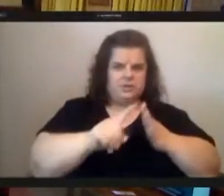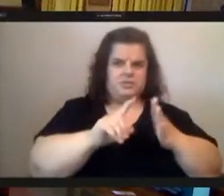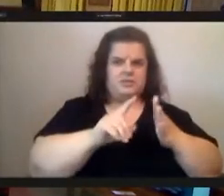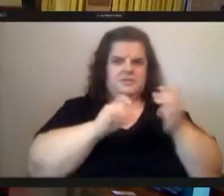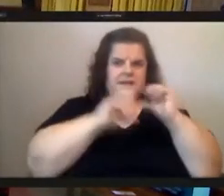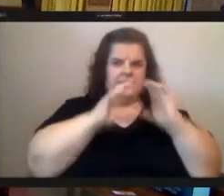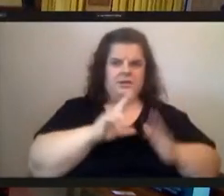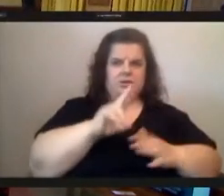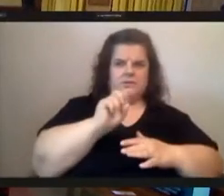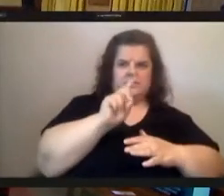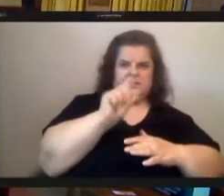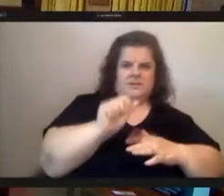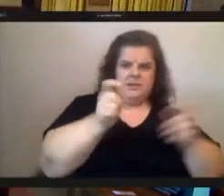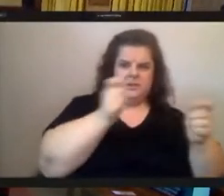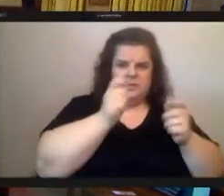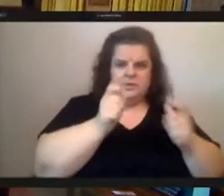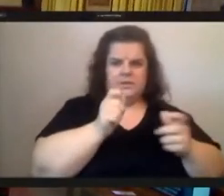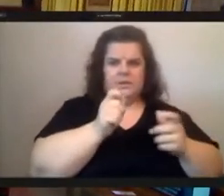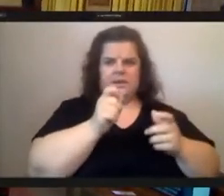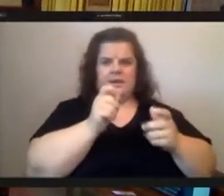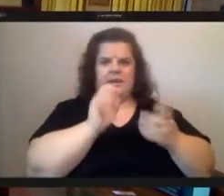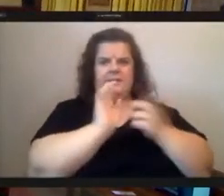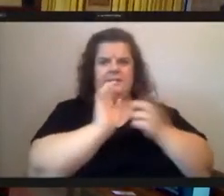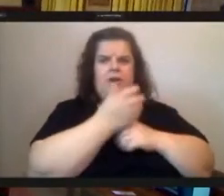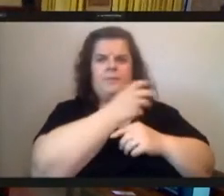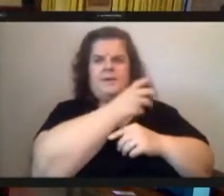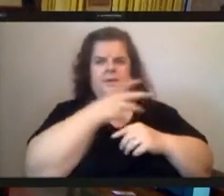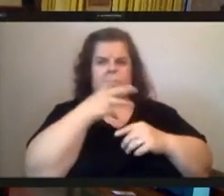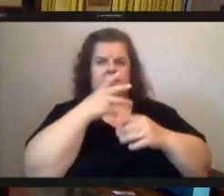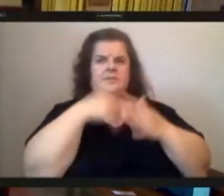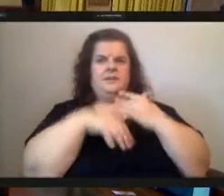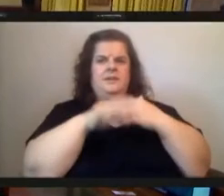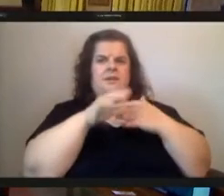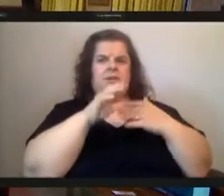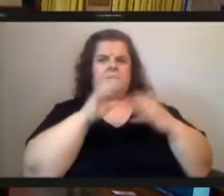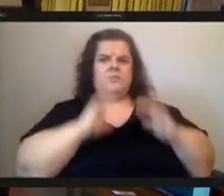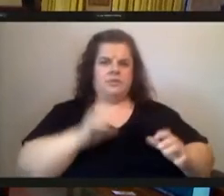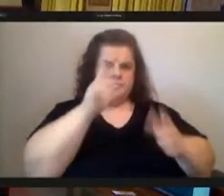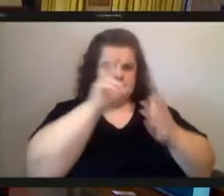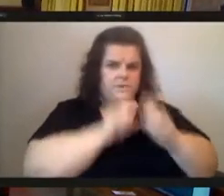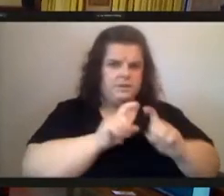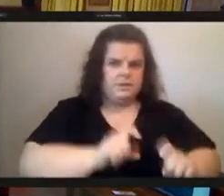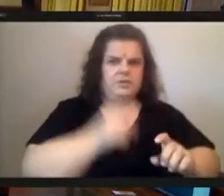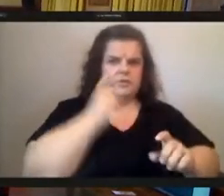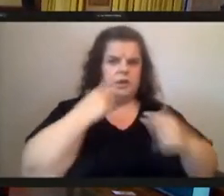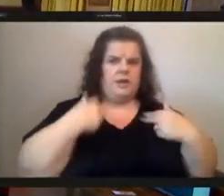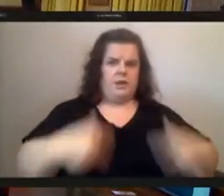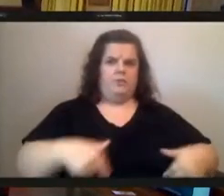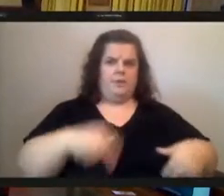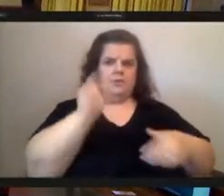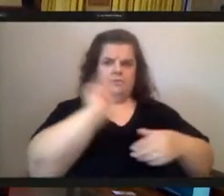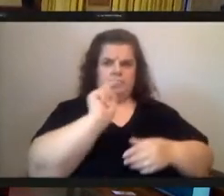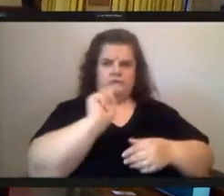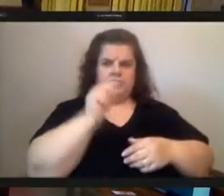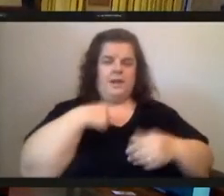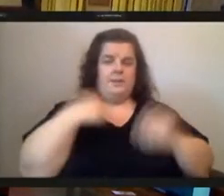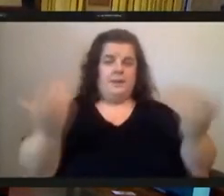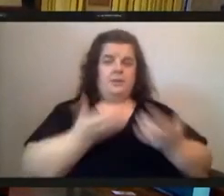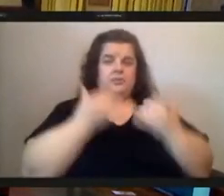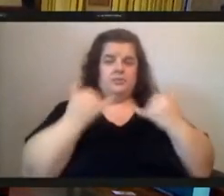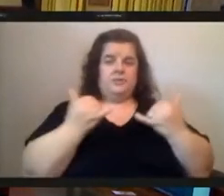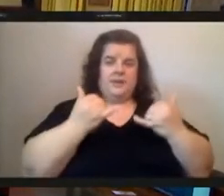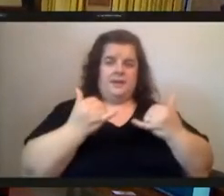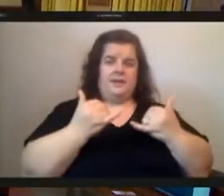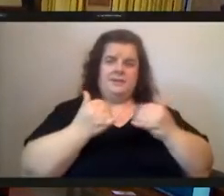controlled environment ag operation here in pittsburgh and clinical researcher in human nutrition i come to you today to express and elaborate on the